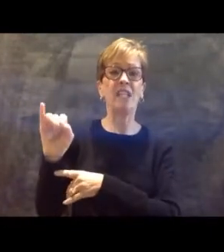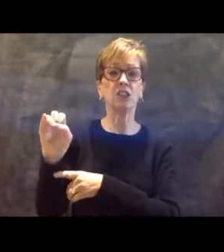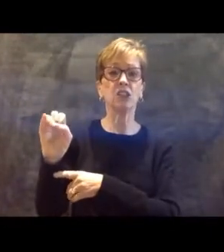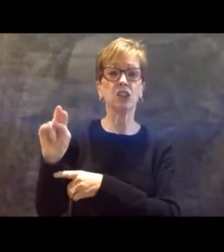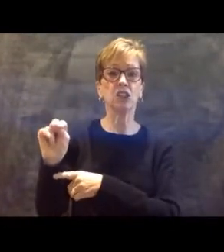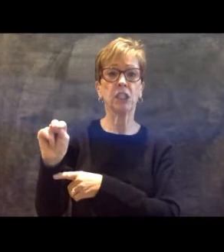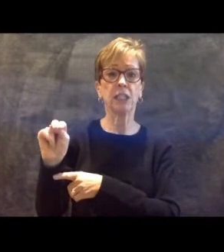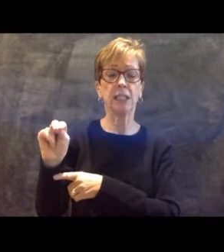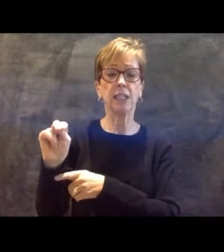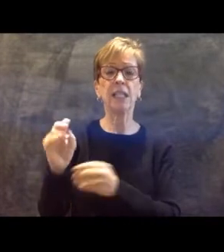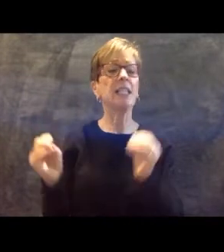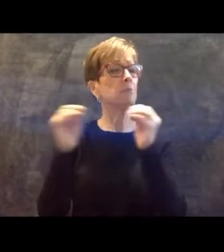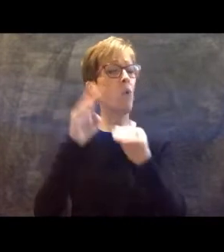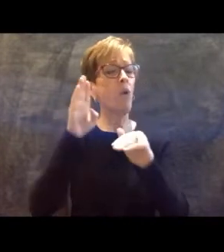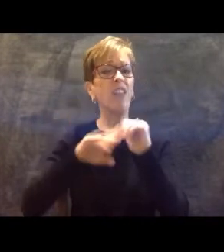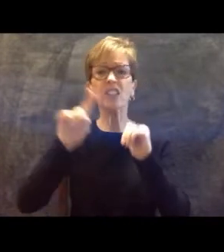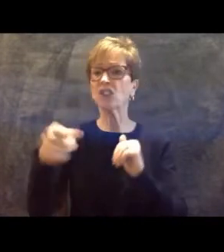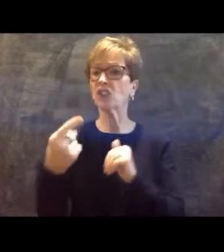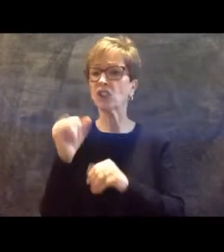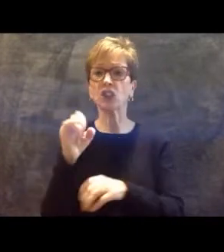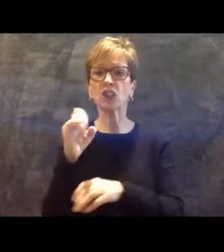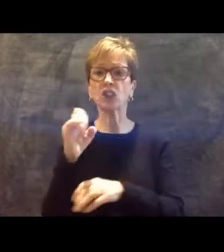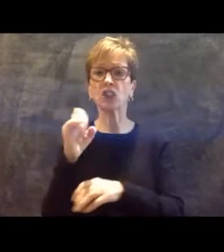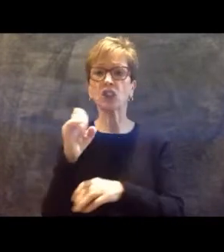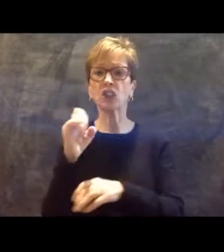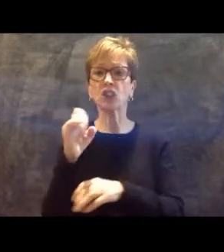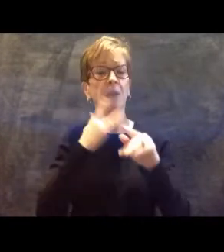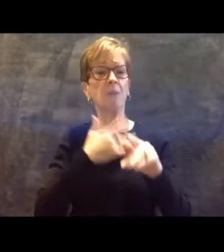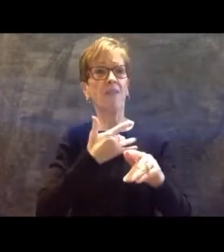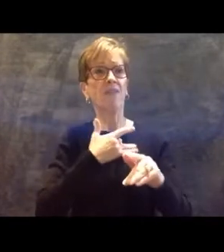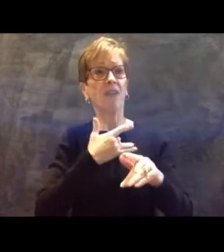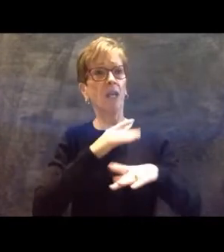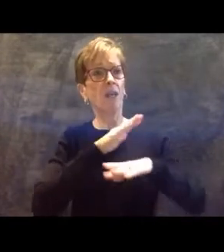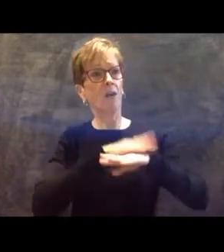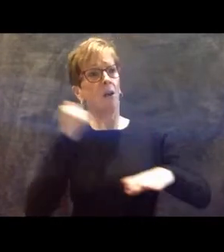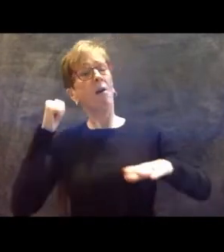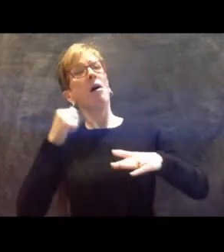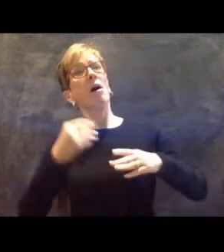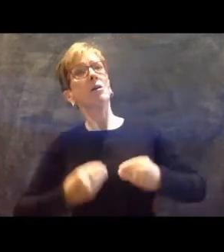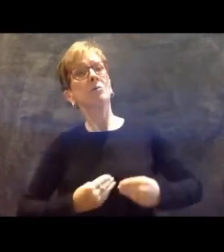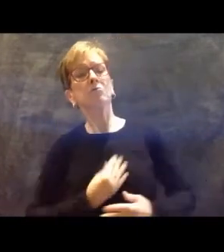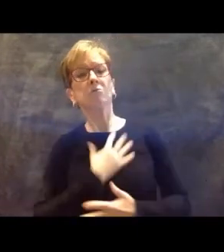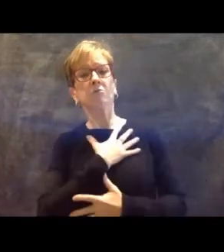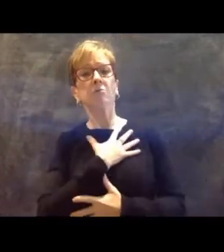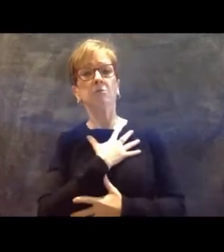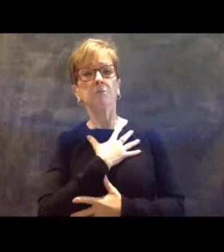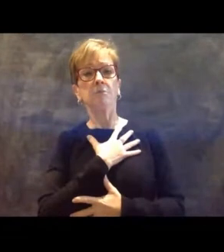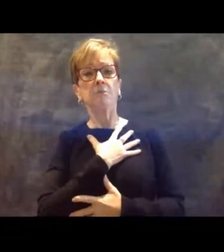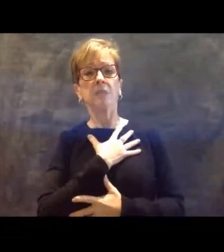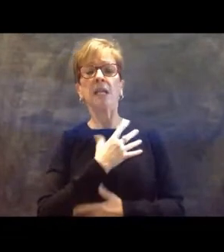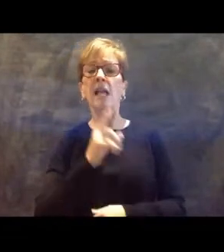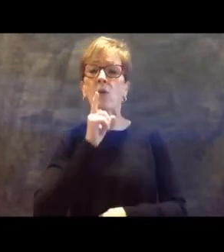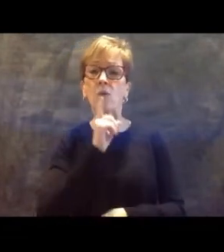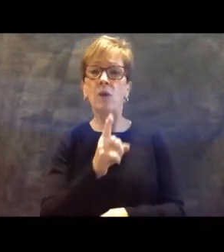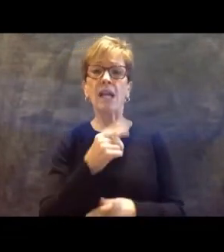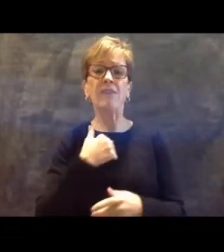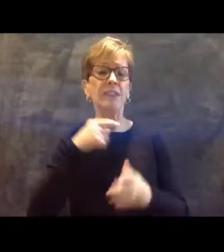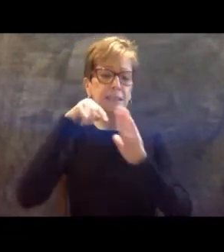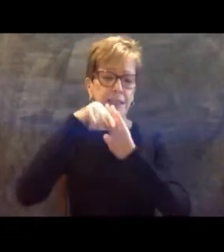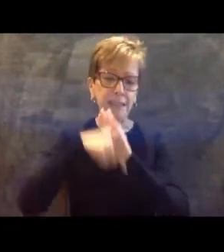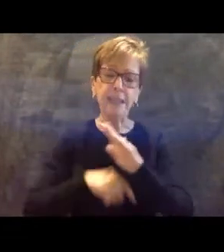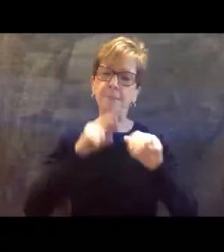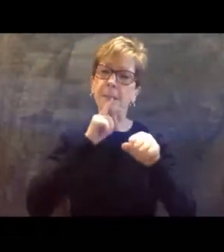is something that people are called into. This comes from a spirit of service to others, a deep commitment and caring for students,